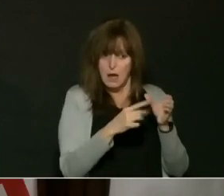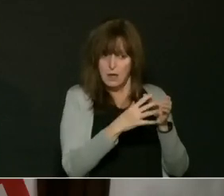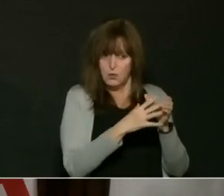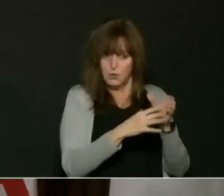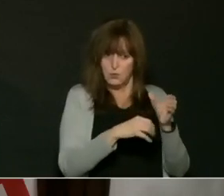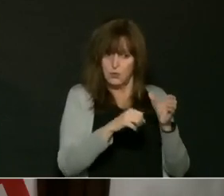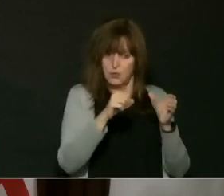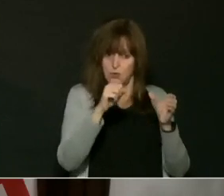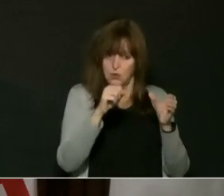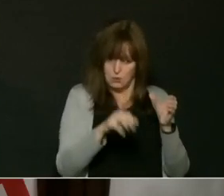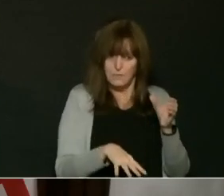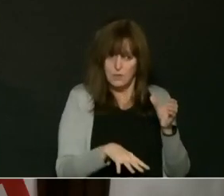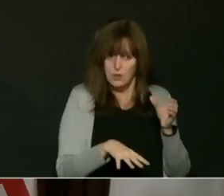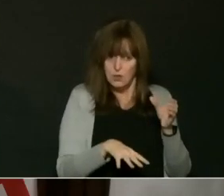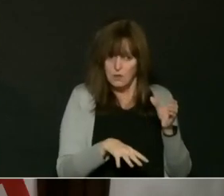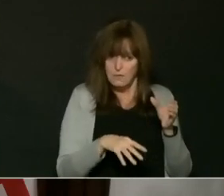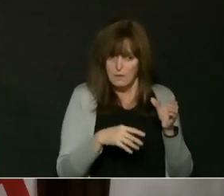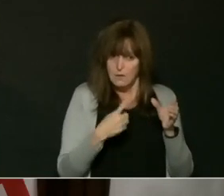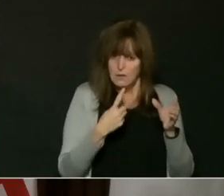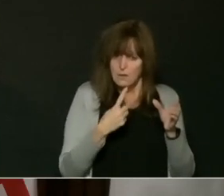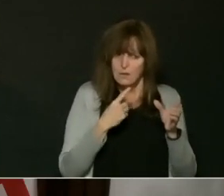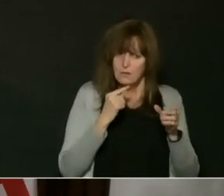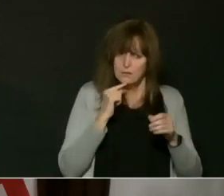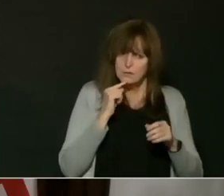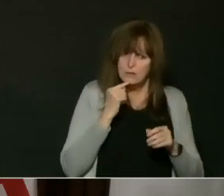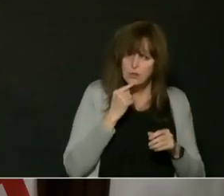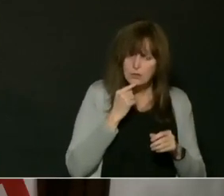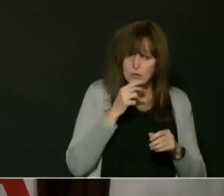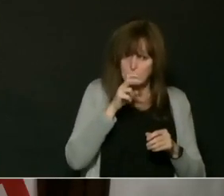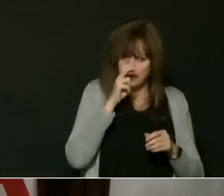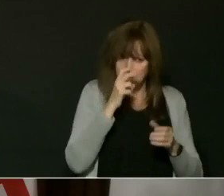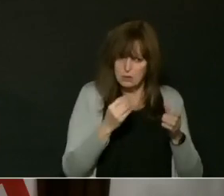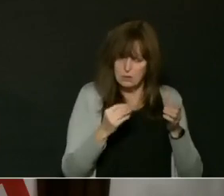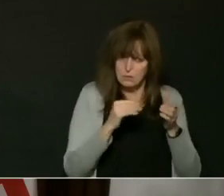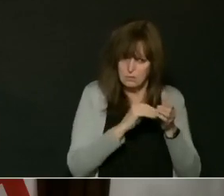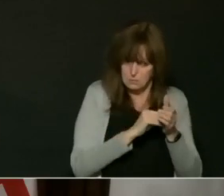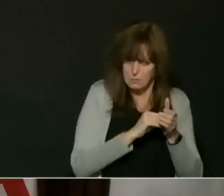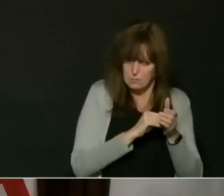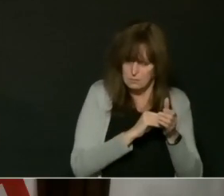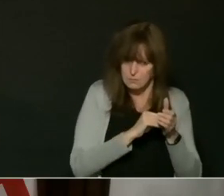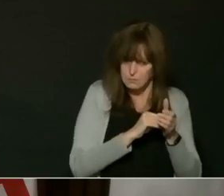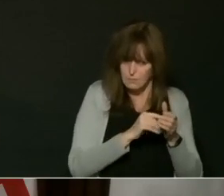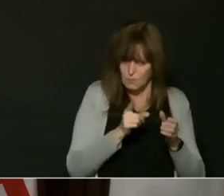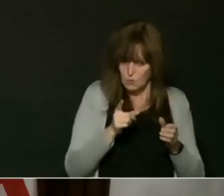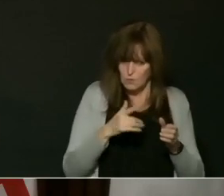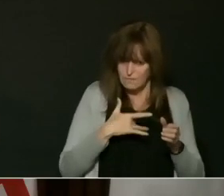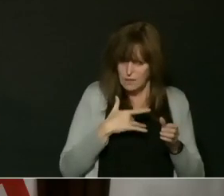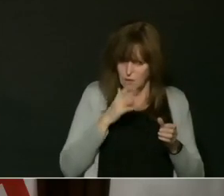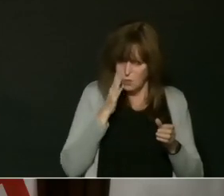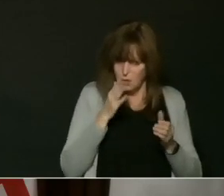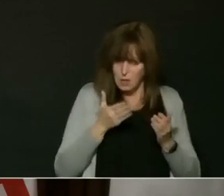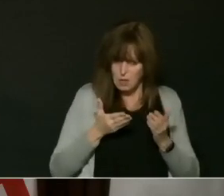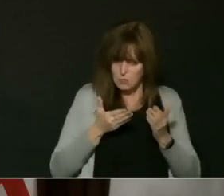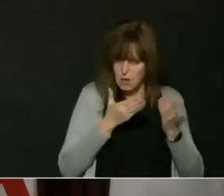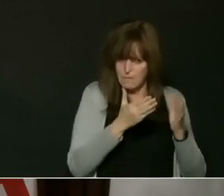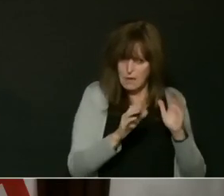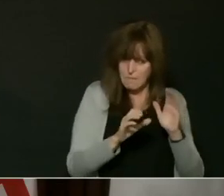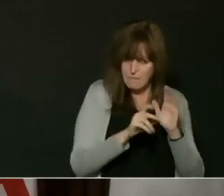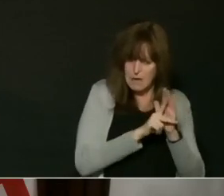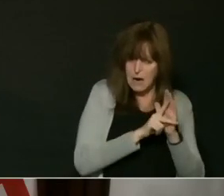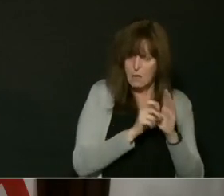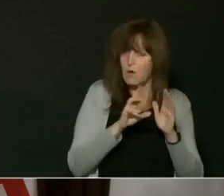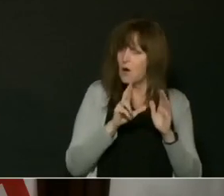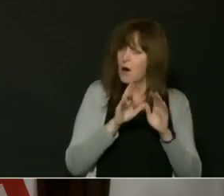to date by the government, do you ever see yourself recommending it return or is that it for the system?